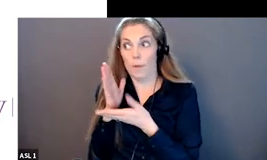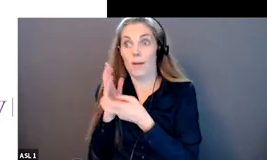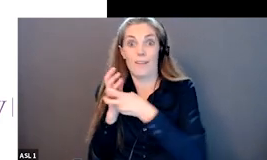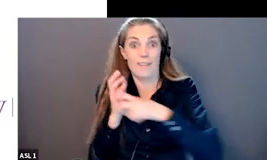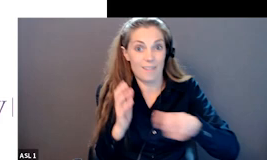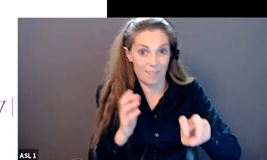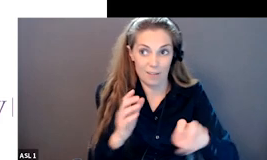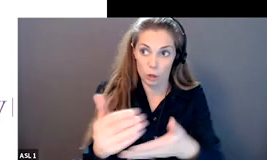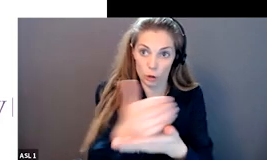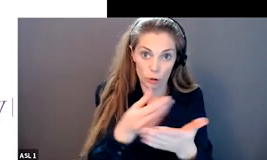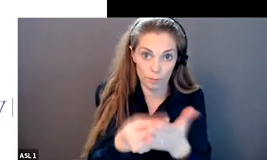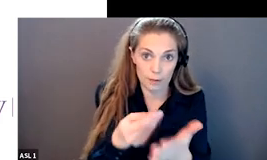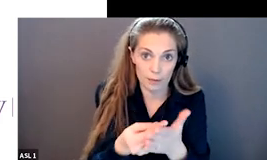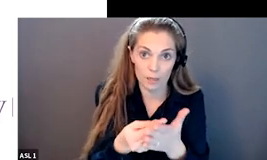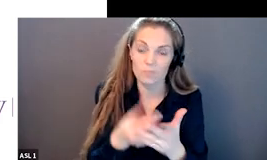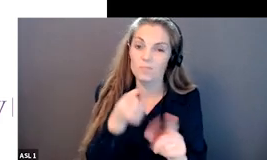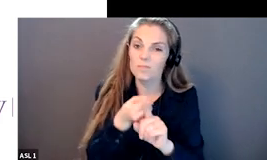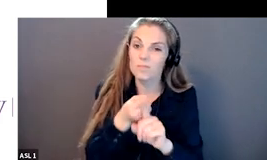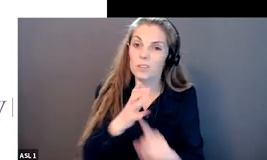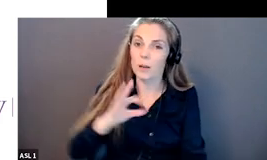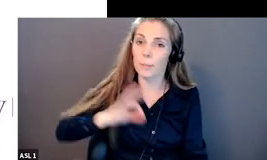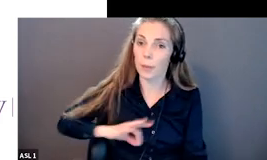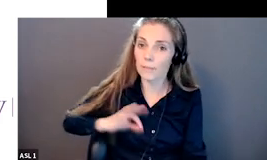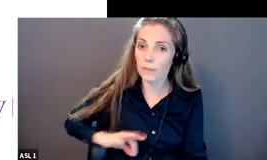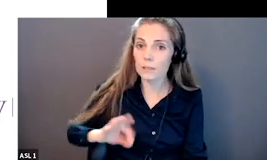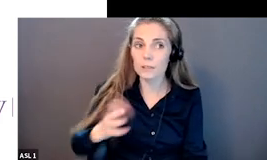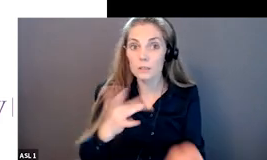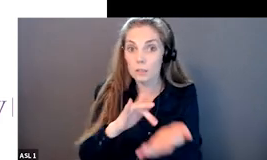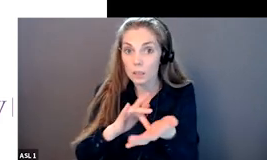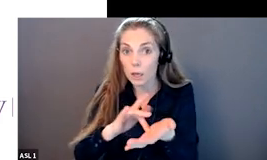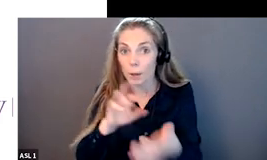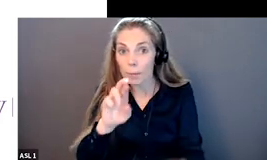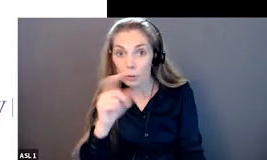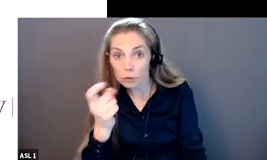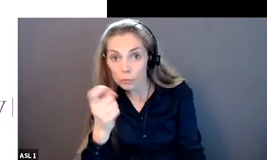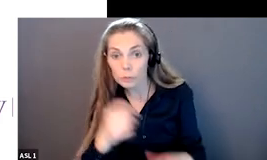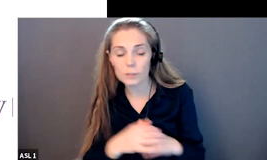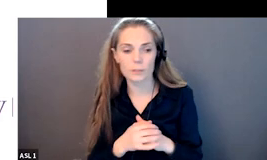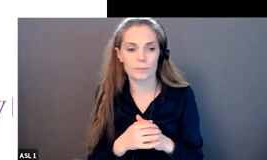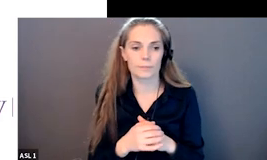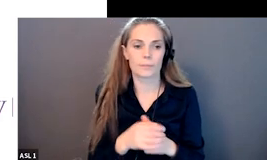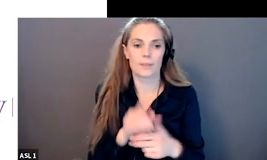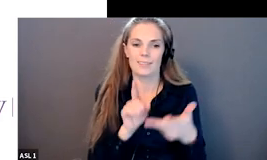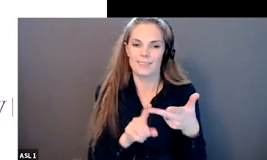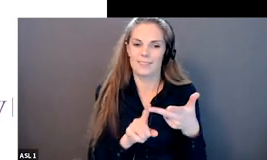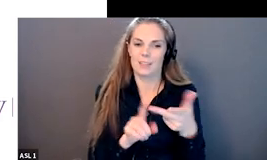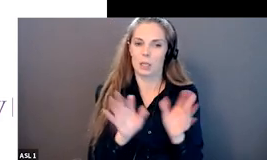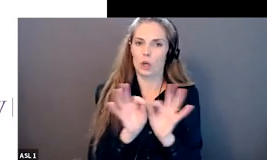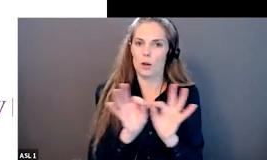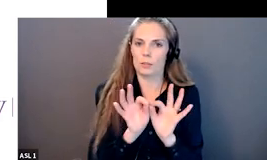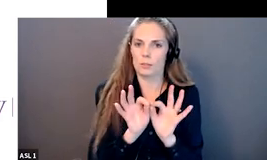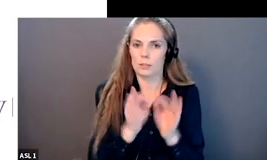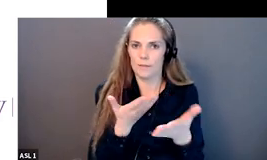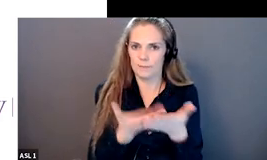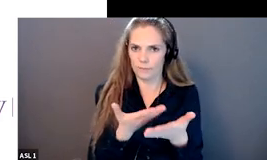prescriptions um and then on the workplace side costs and delays and funding for workplace accommodations can contribute to pre-existing